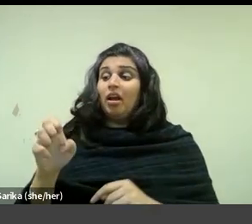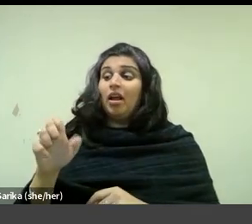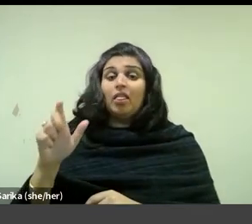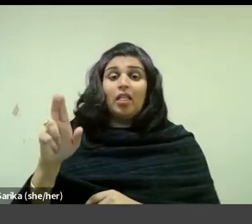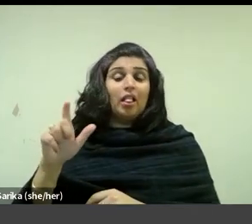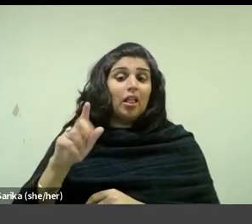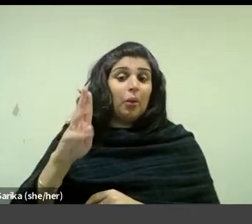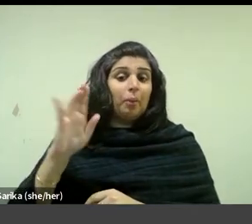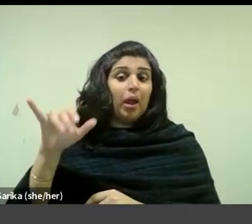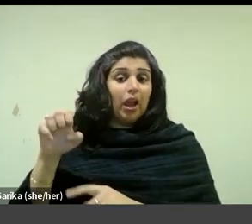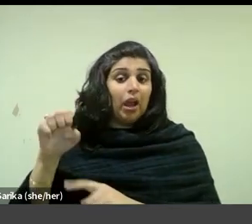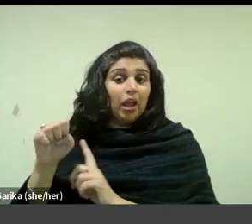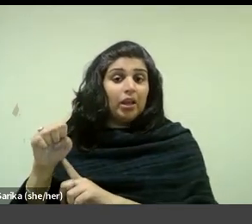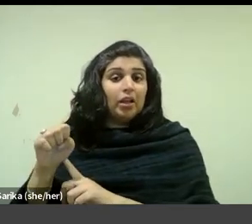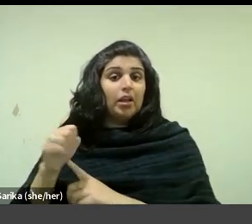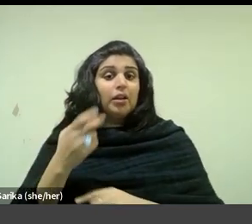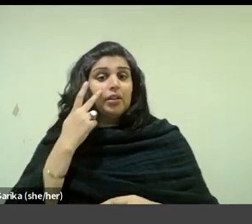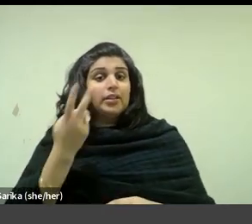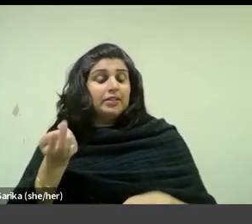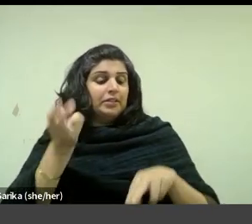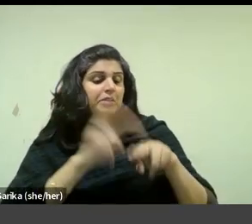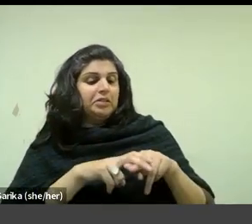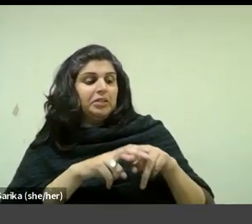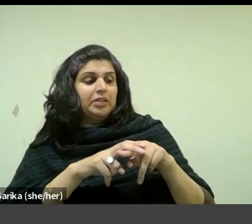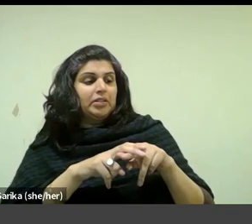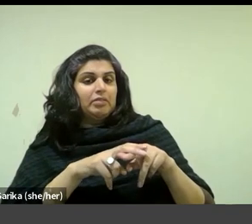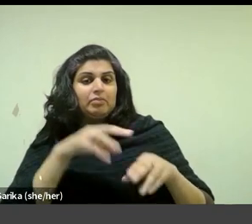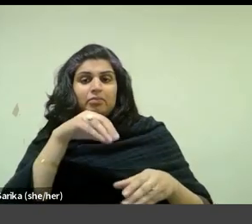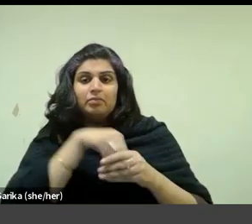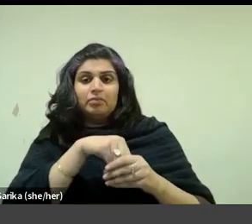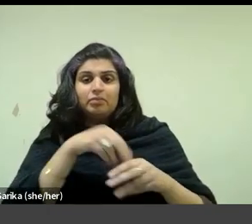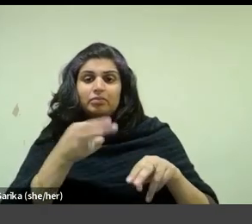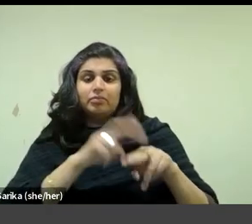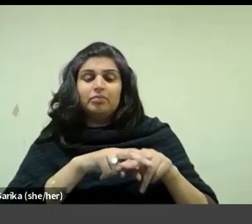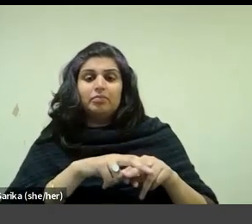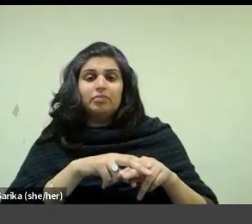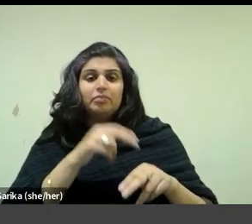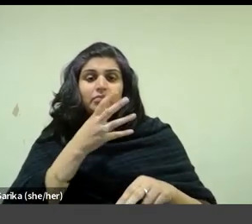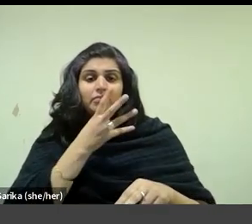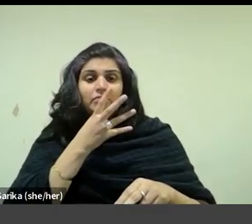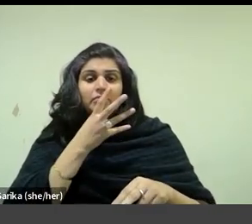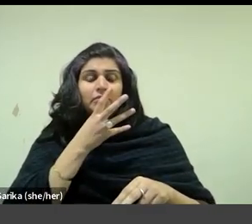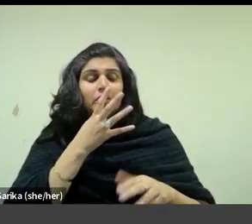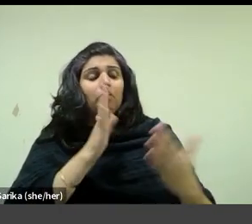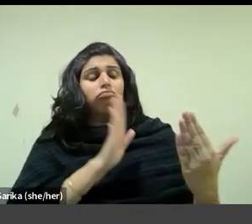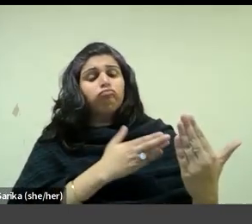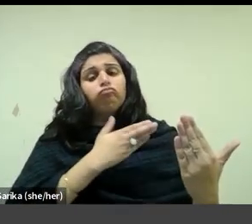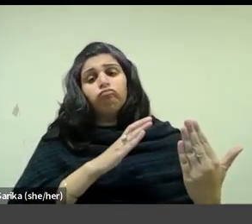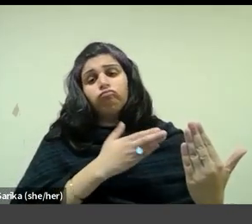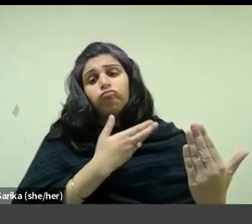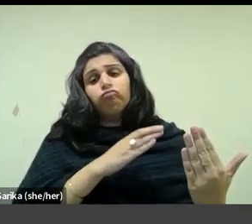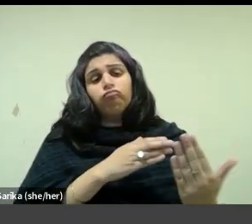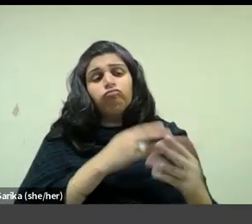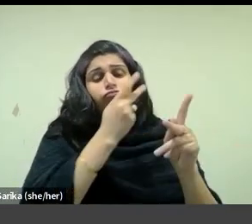inserted the seated figure of Madame Vuillard. Here she sits as a soother with a lullaby, the title suggests,